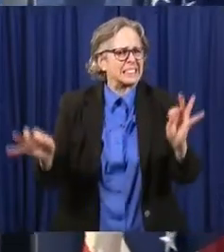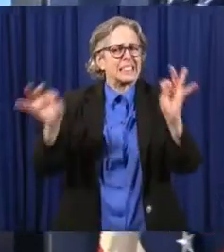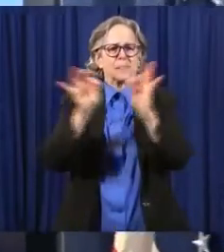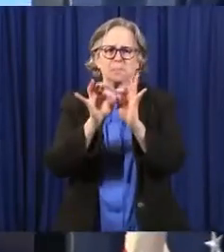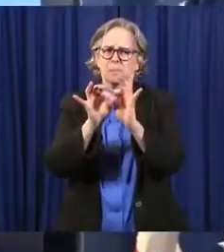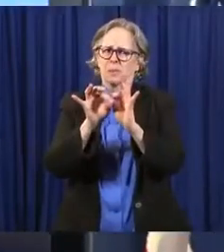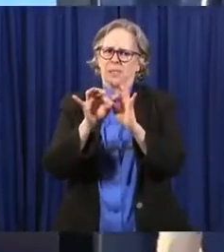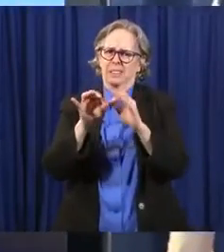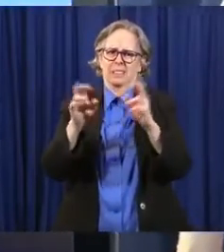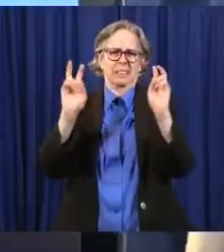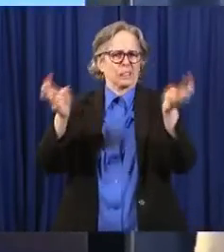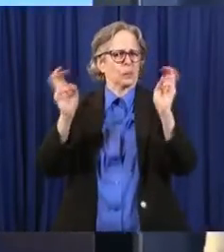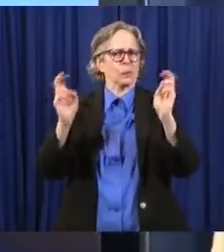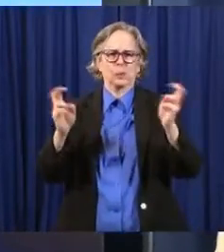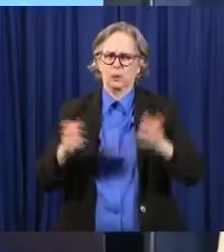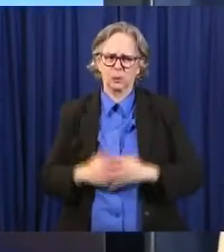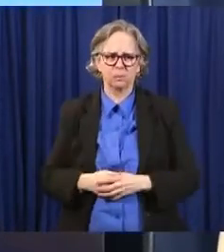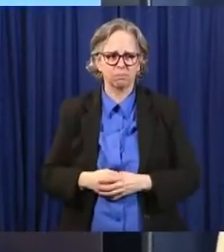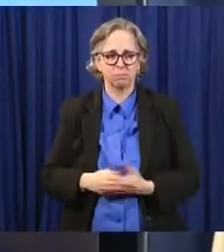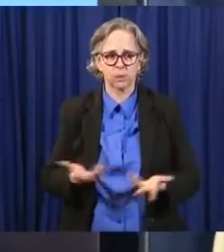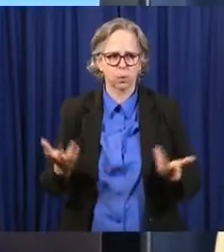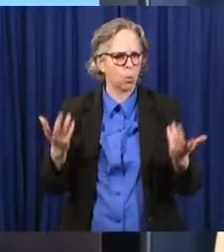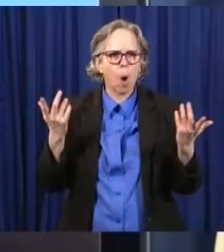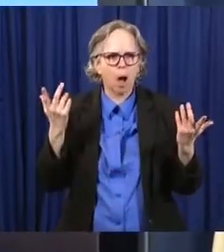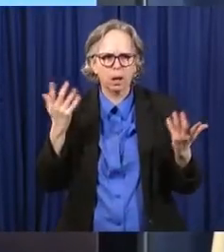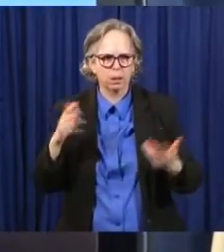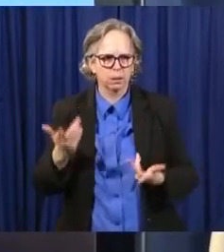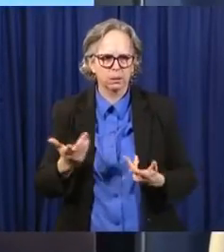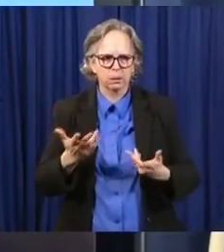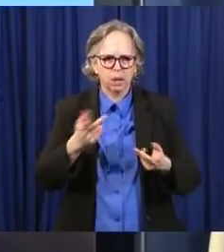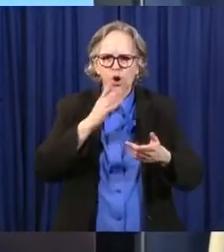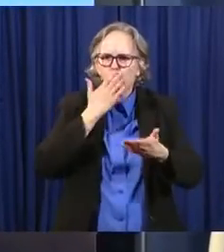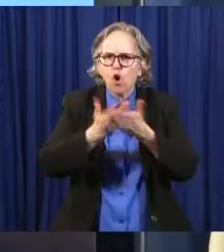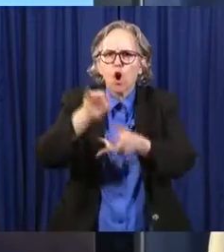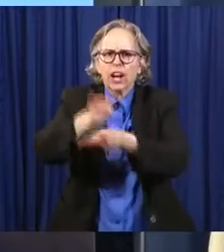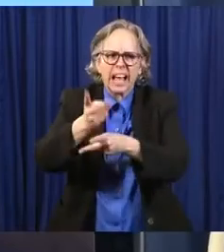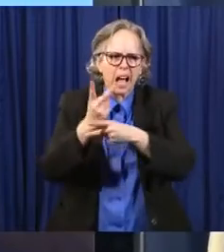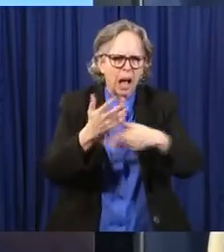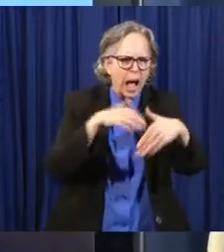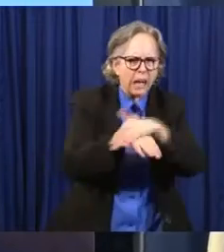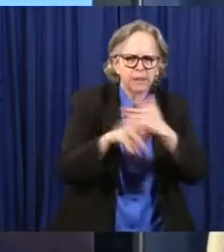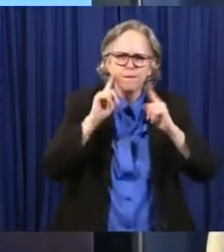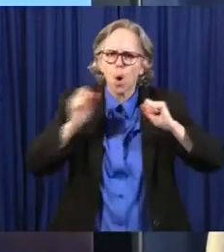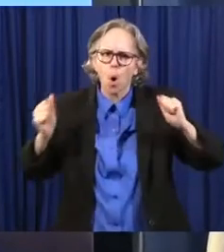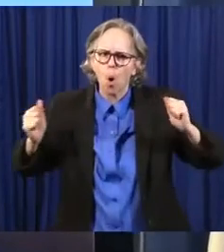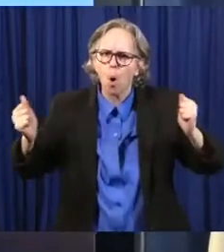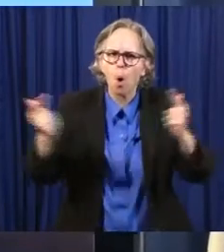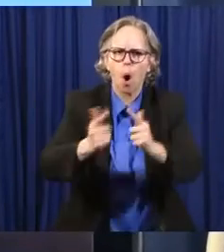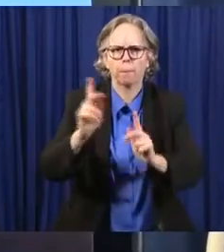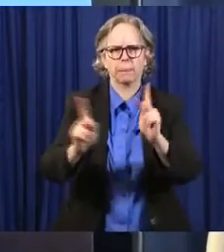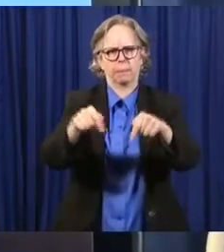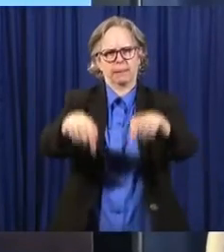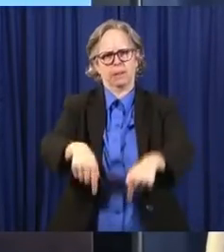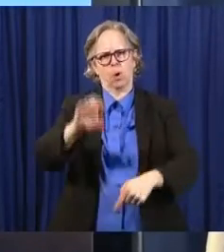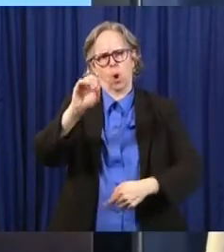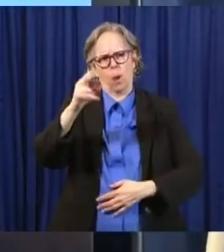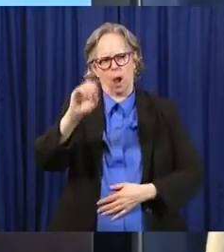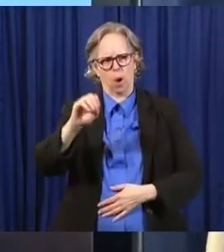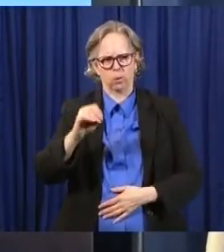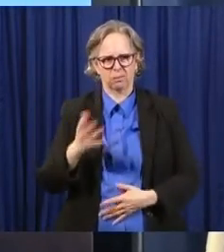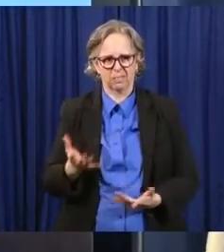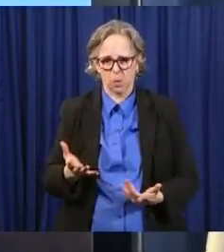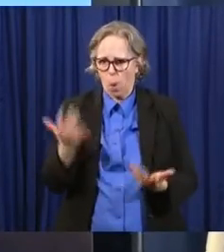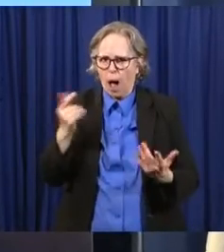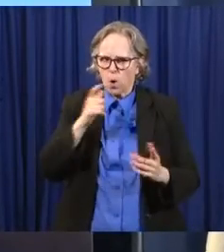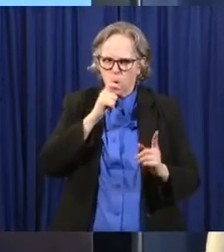care for all of Kyoans without COVID-19 and those who contract the illness. And as you noted yesterday, there has been